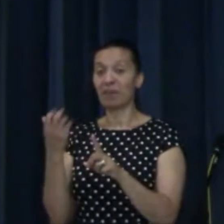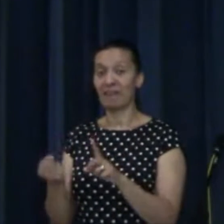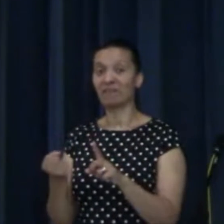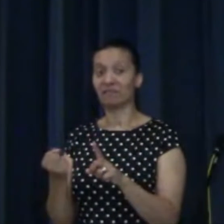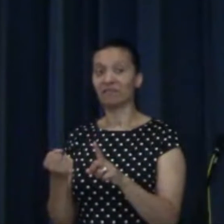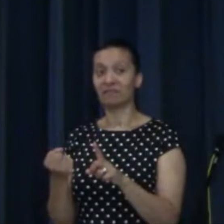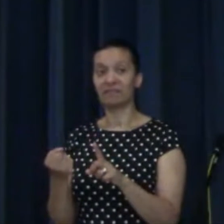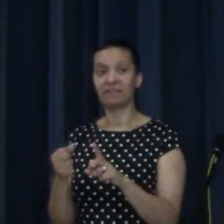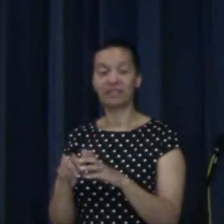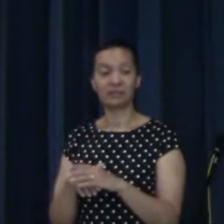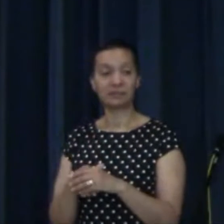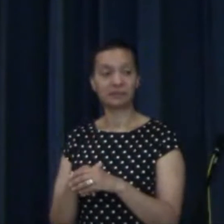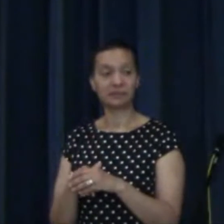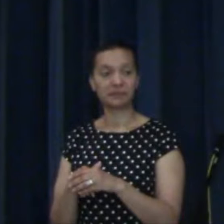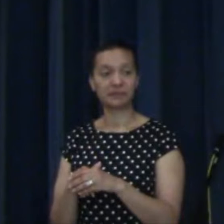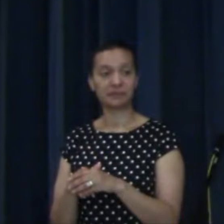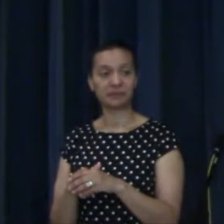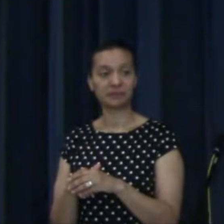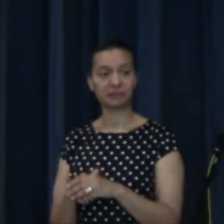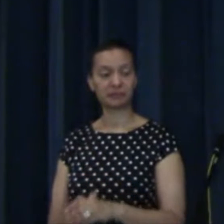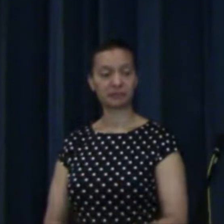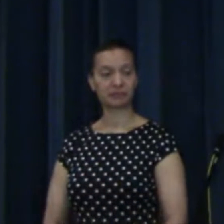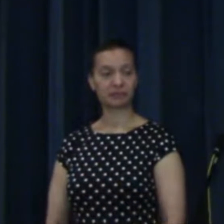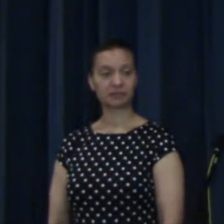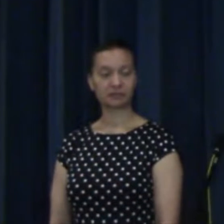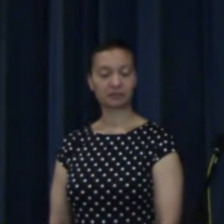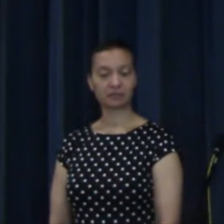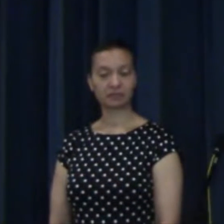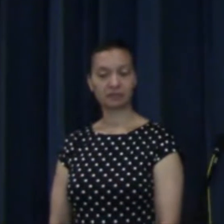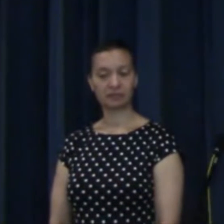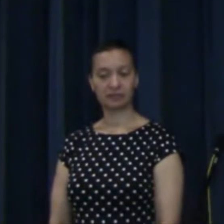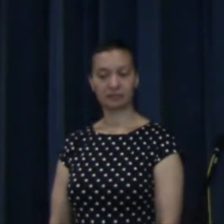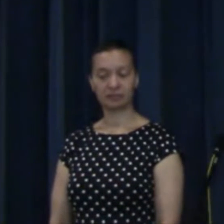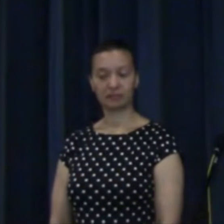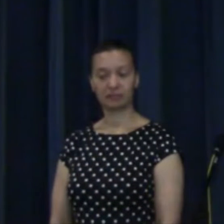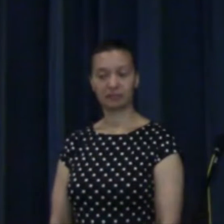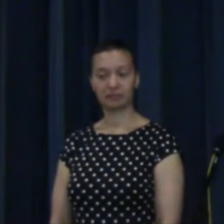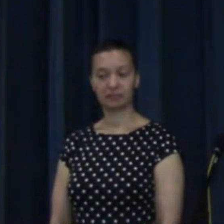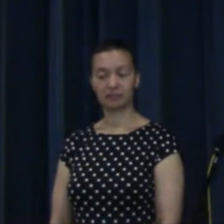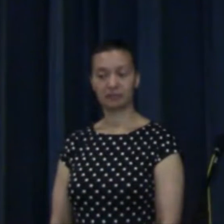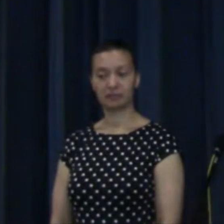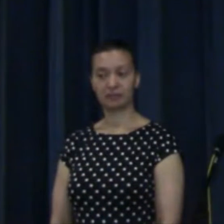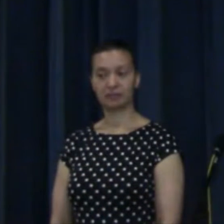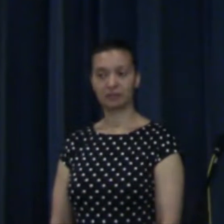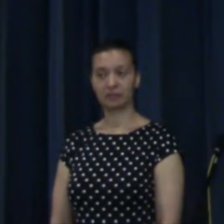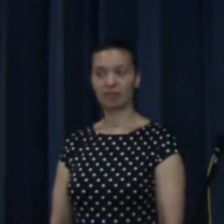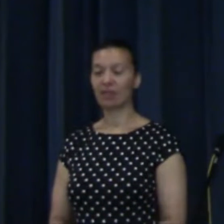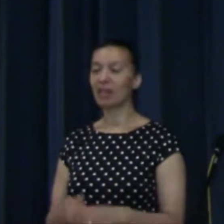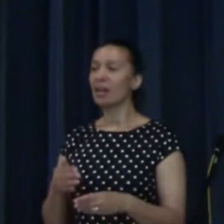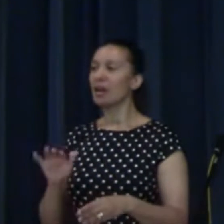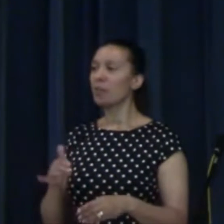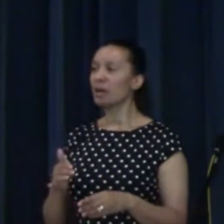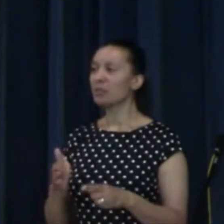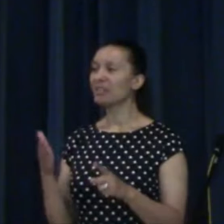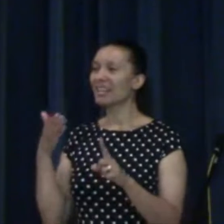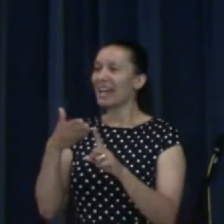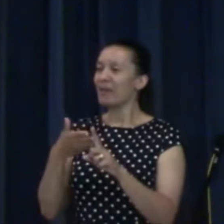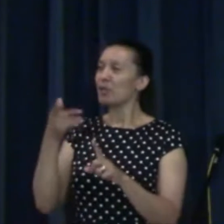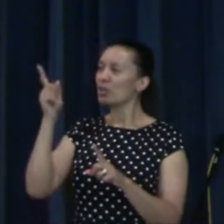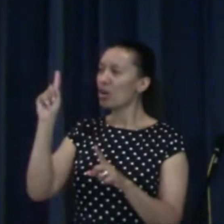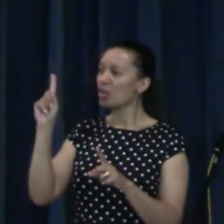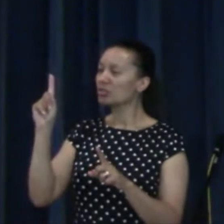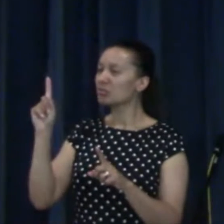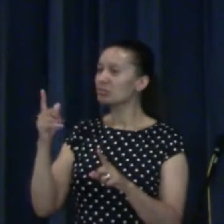We'll also see a little bit about the motivation of God. What he wants.